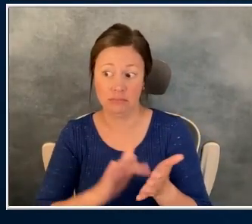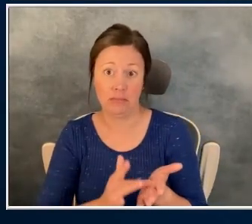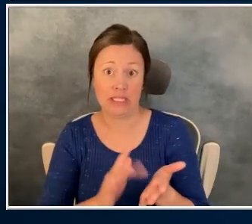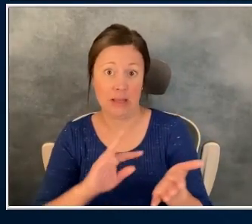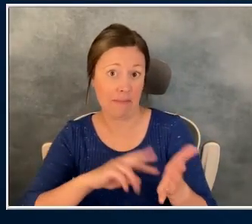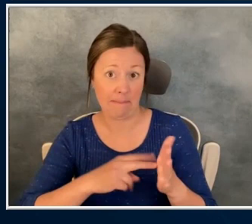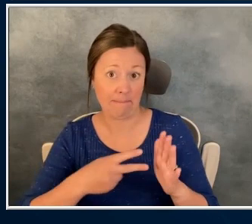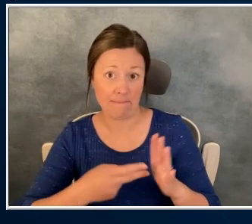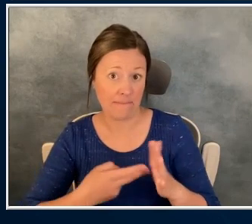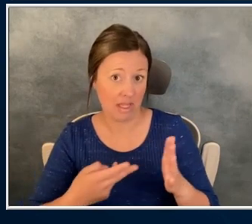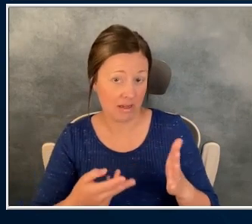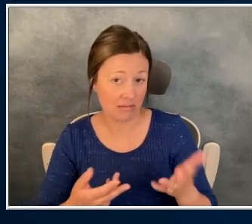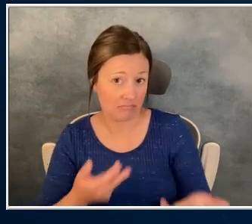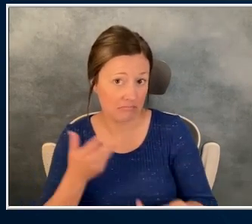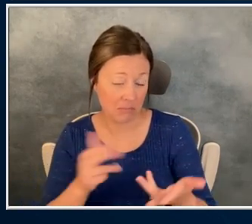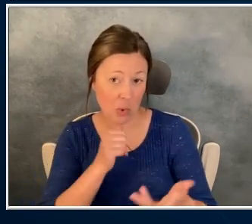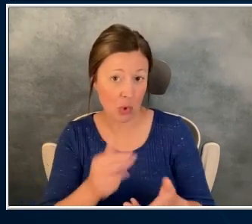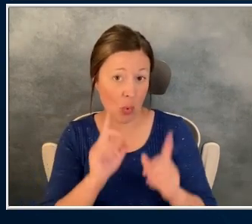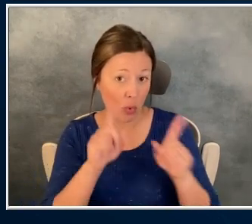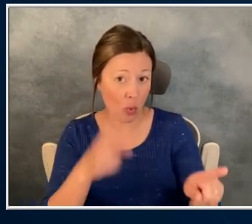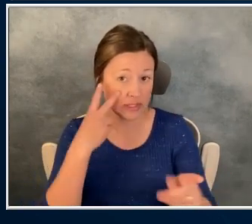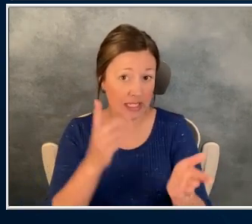don't see their doctor as often?